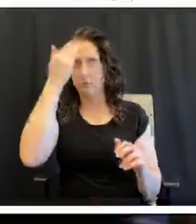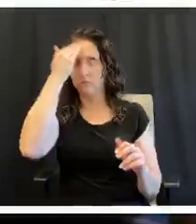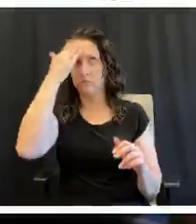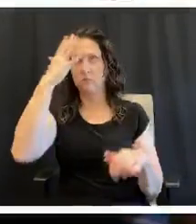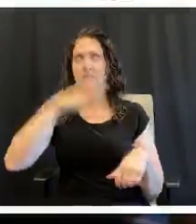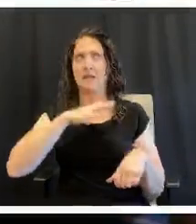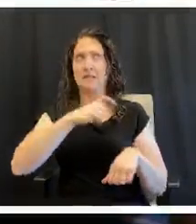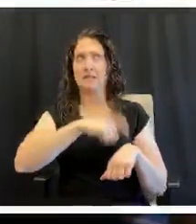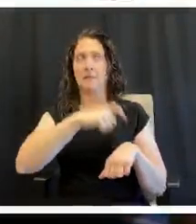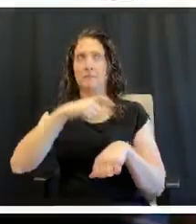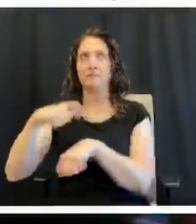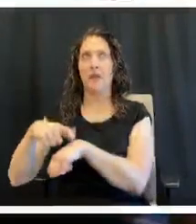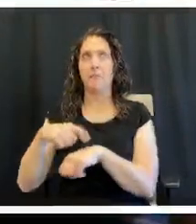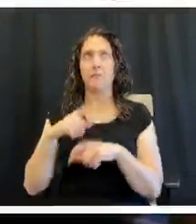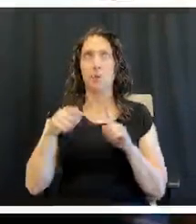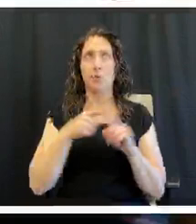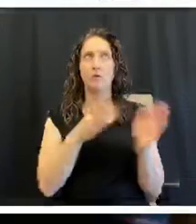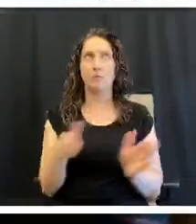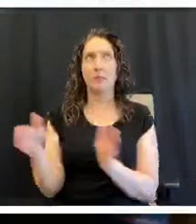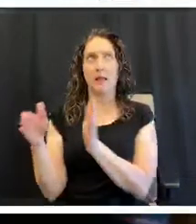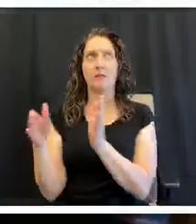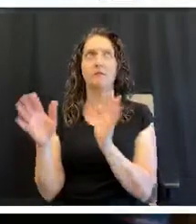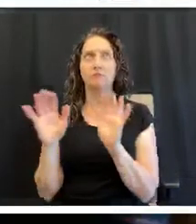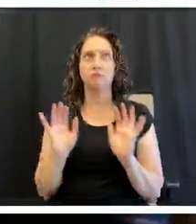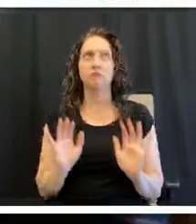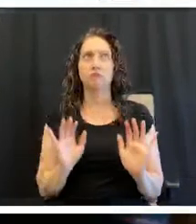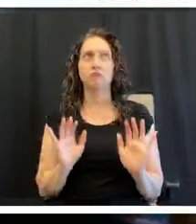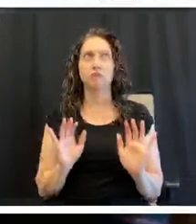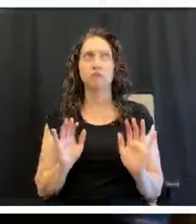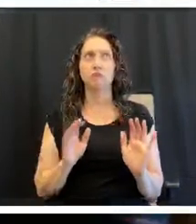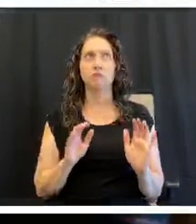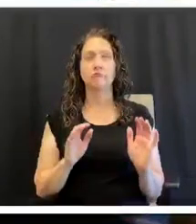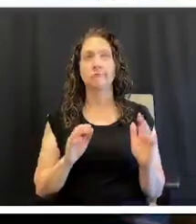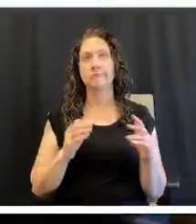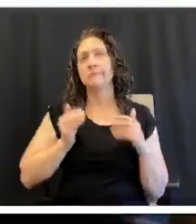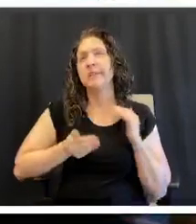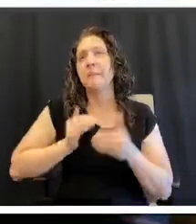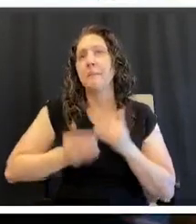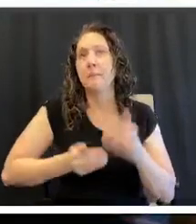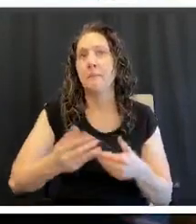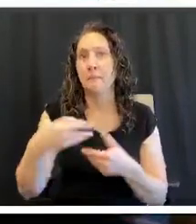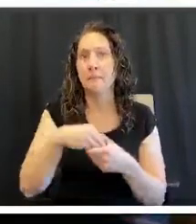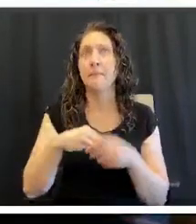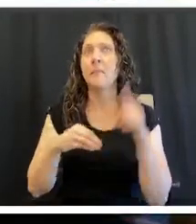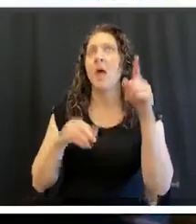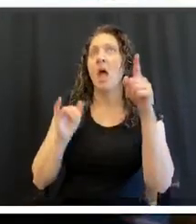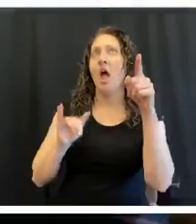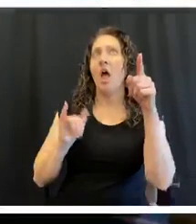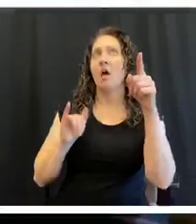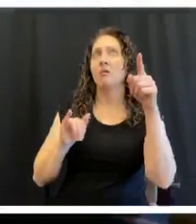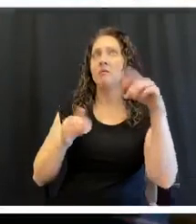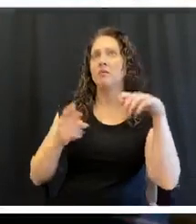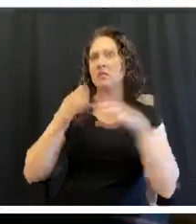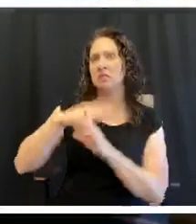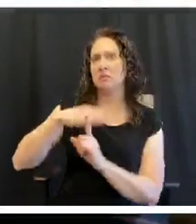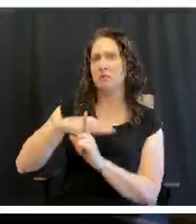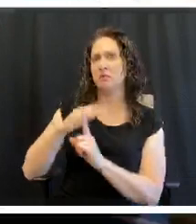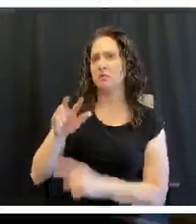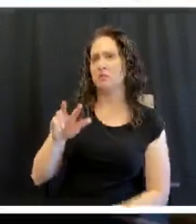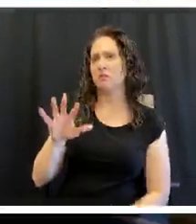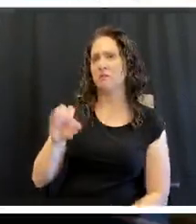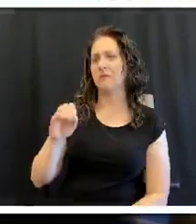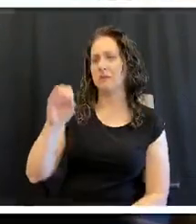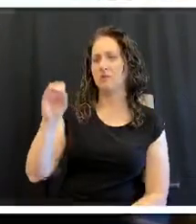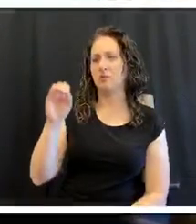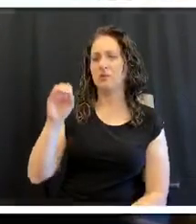so that you can get something else accomplished. Exactly. Is that a 350 oven? Yes, ma'am.